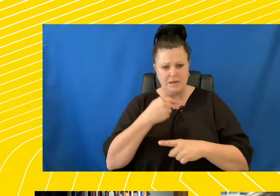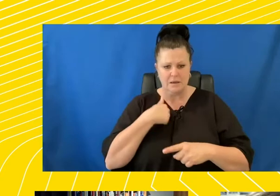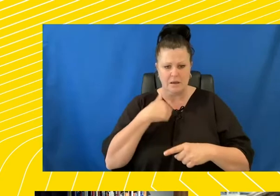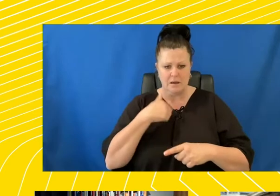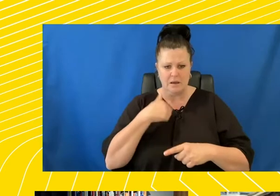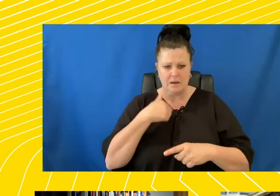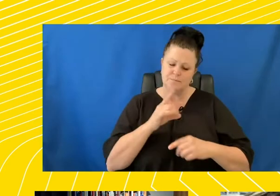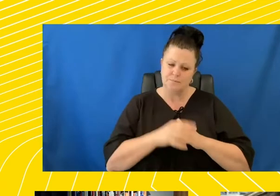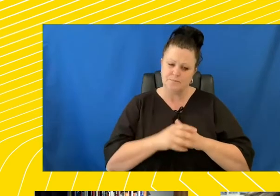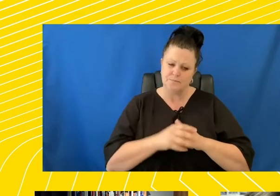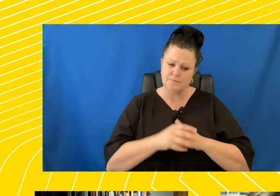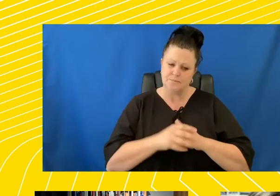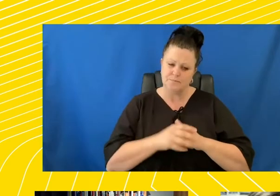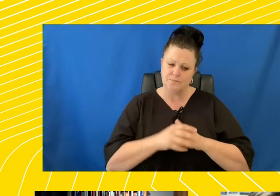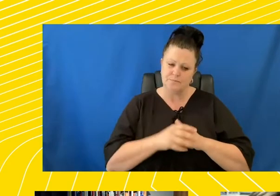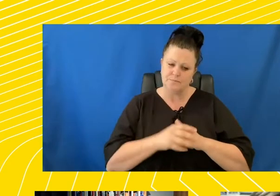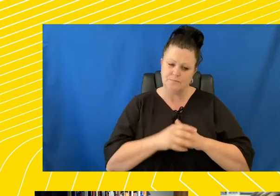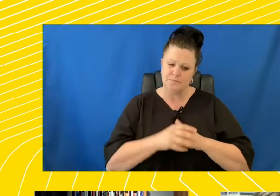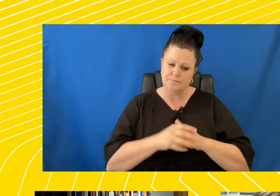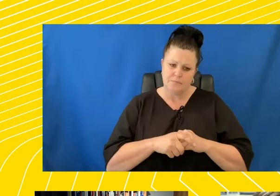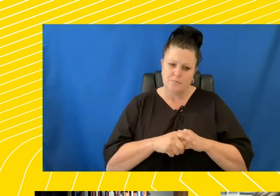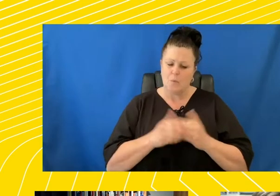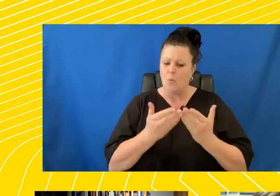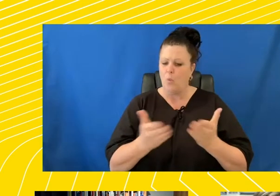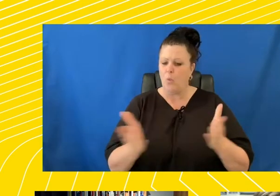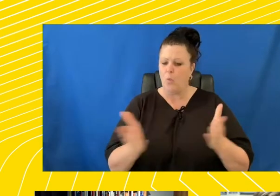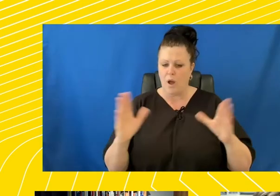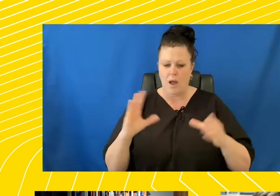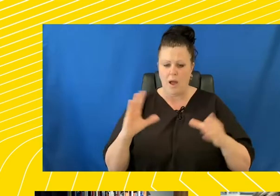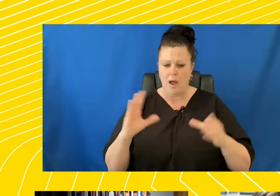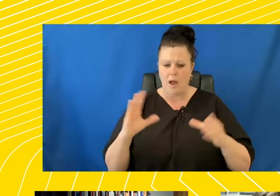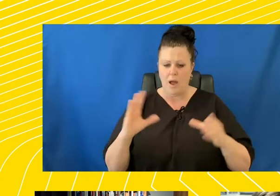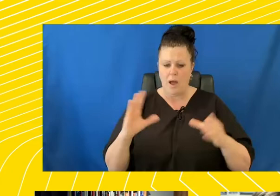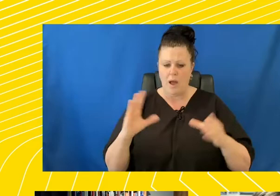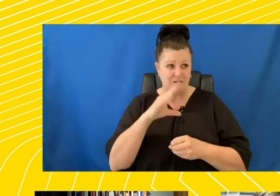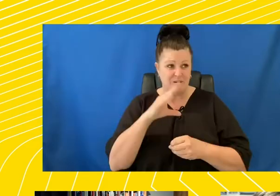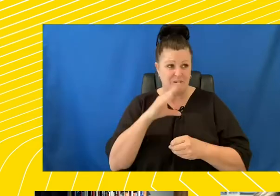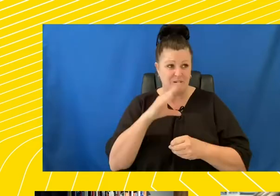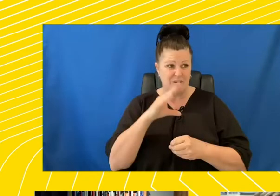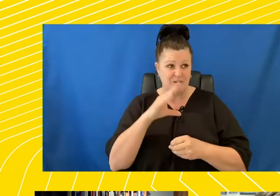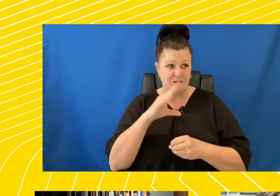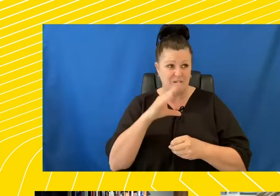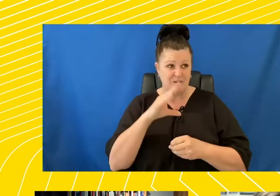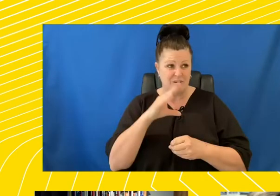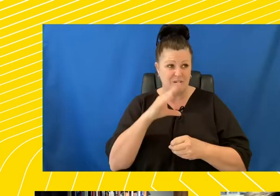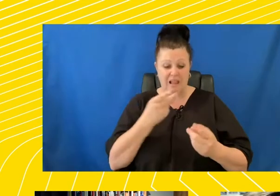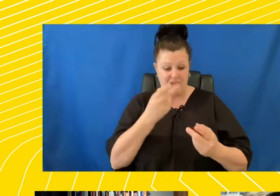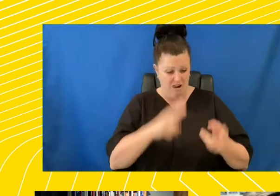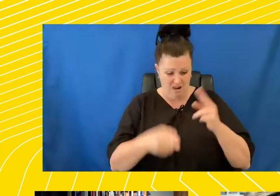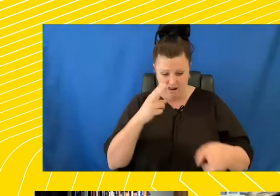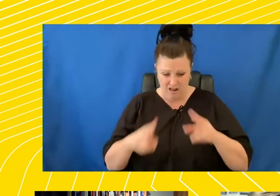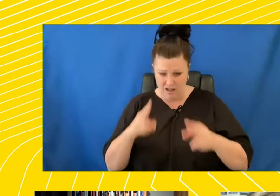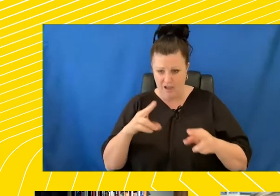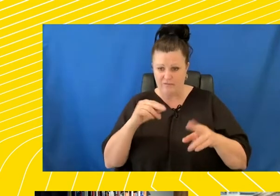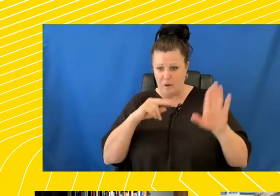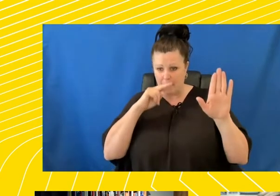is the widespread participation in the mass murder in Nazi Germany. There are always discussions about how people